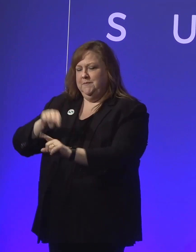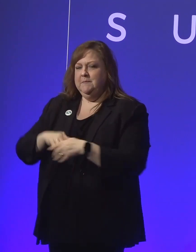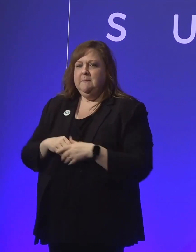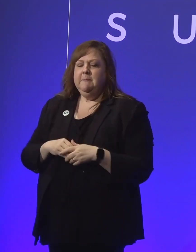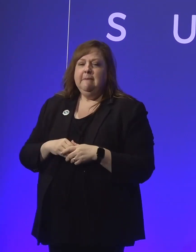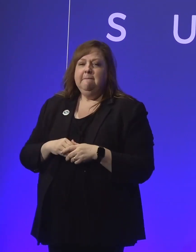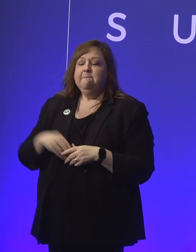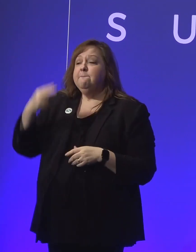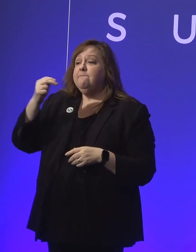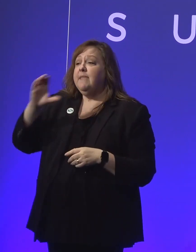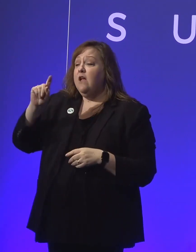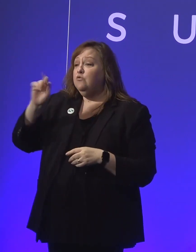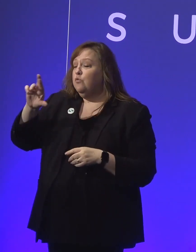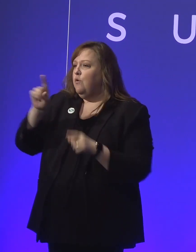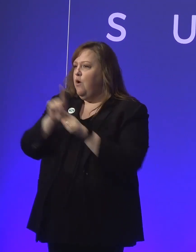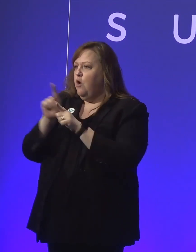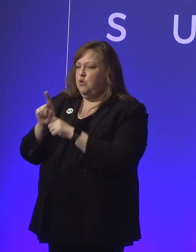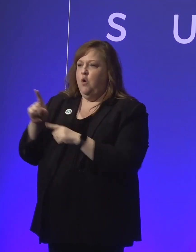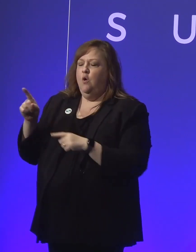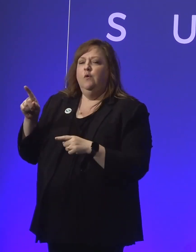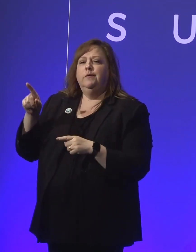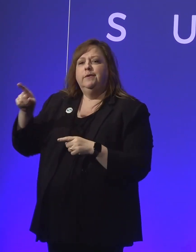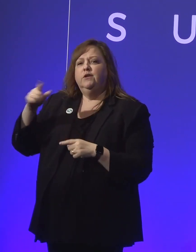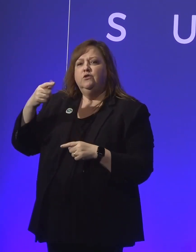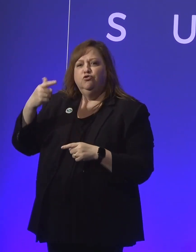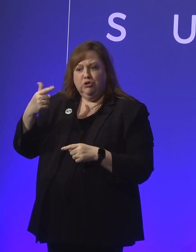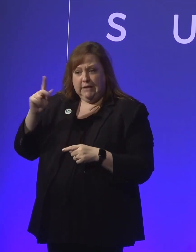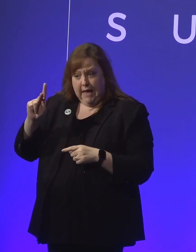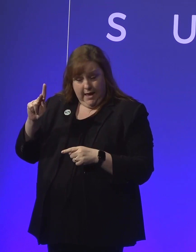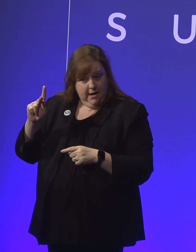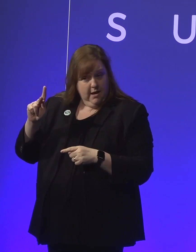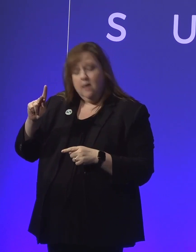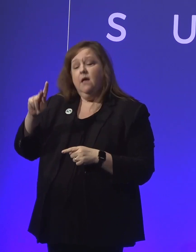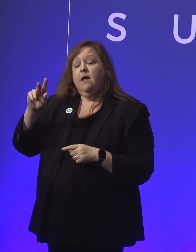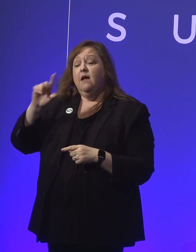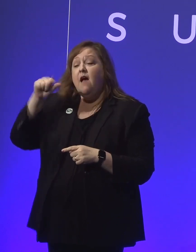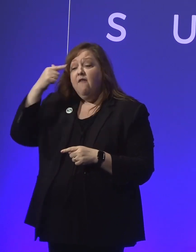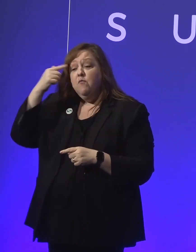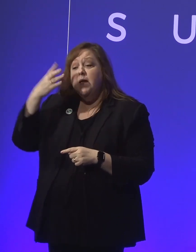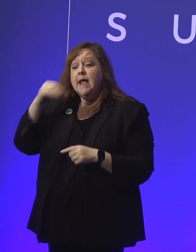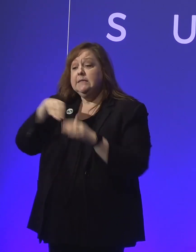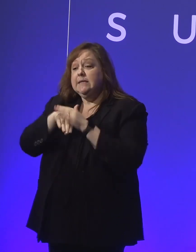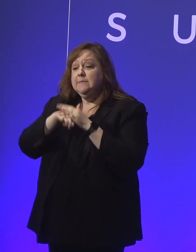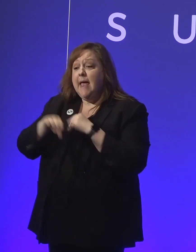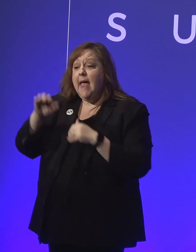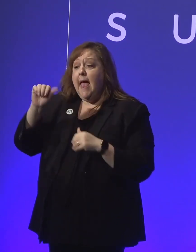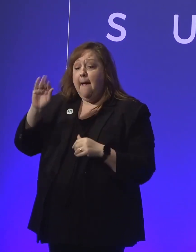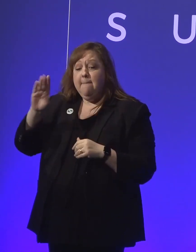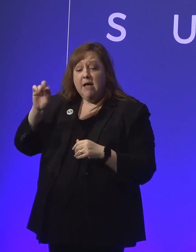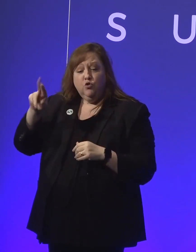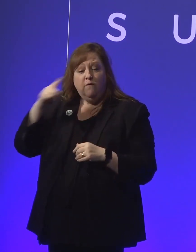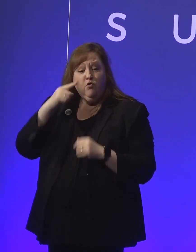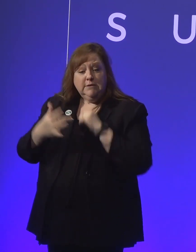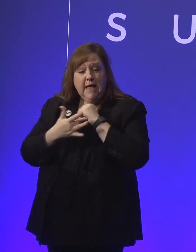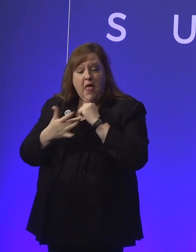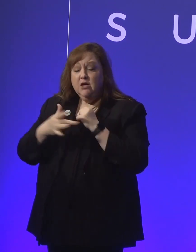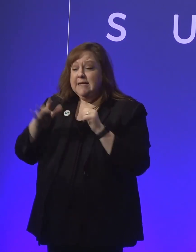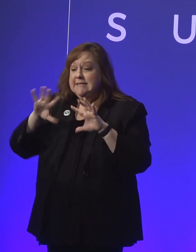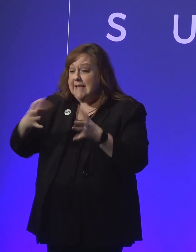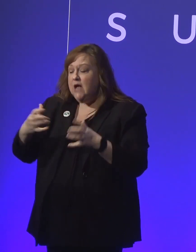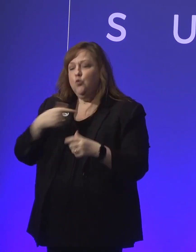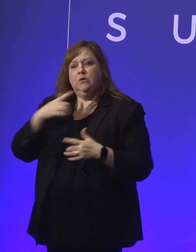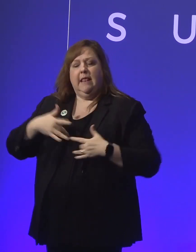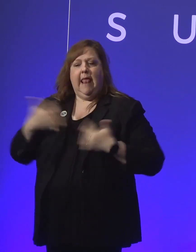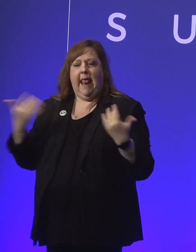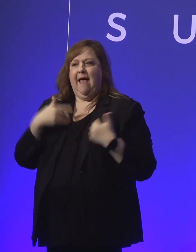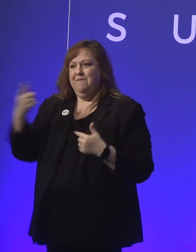Hector is also the incumbent UK government disability accessibility and access ambassador for the technology sector and we're really delighted to have